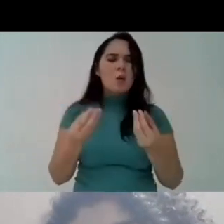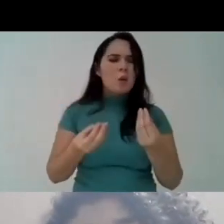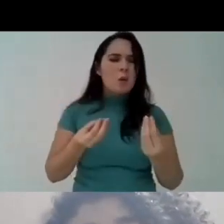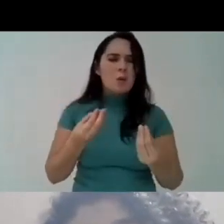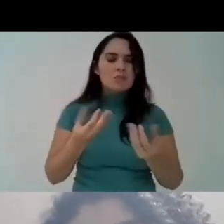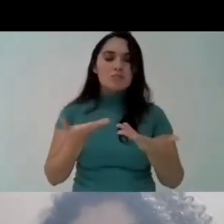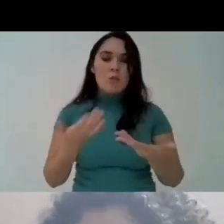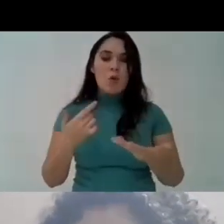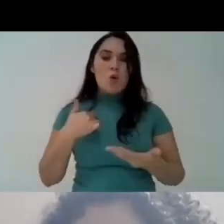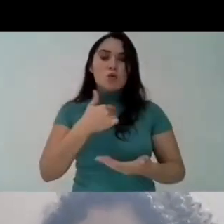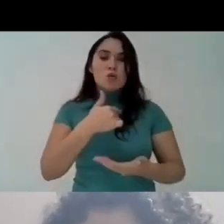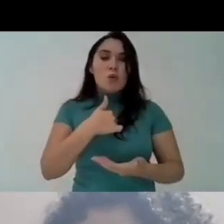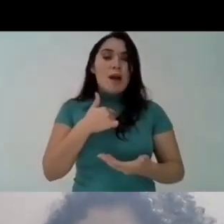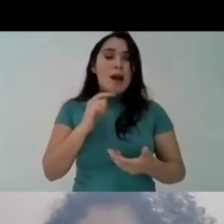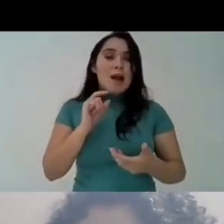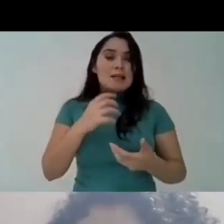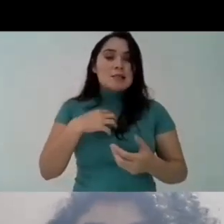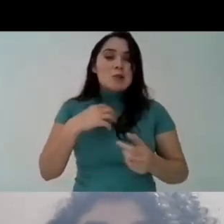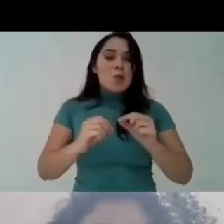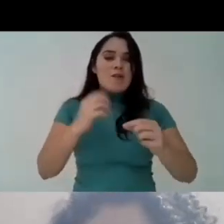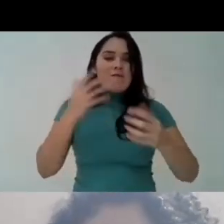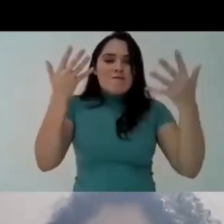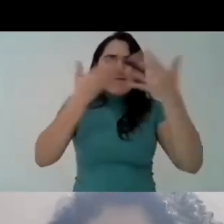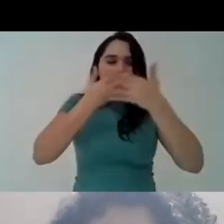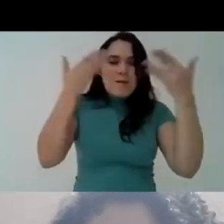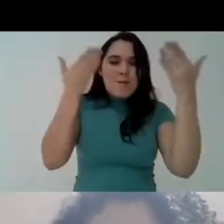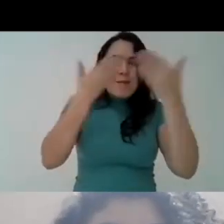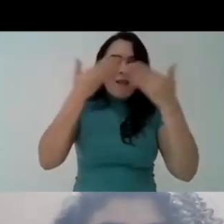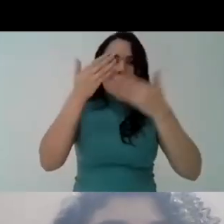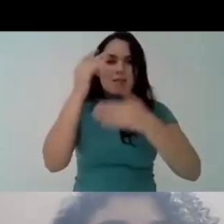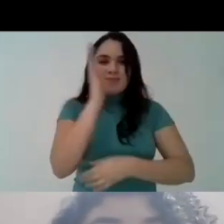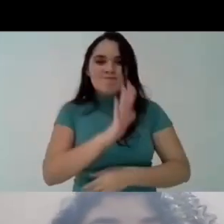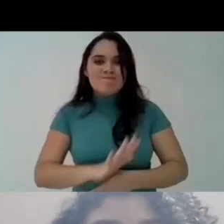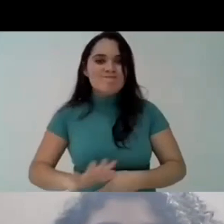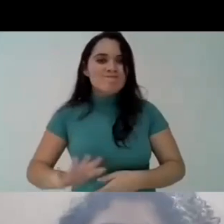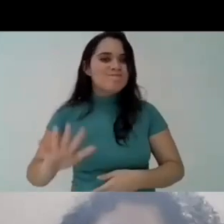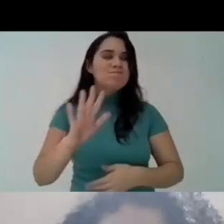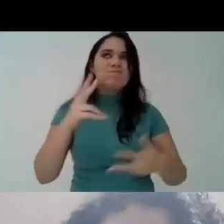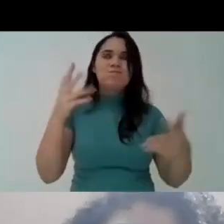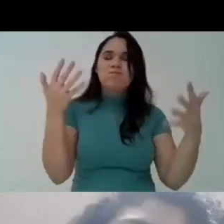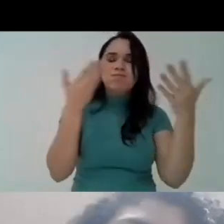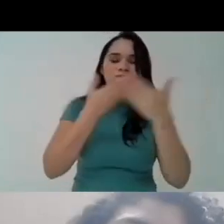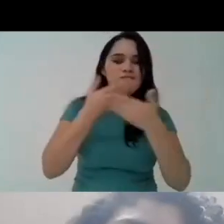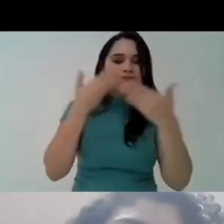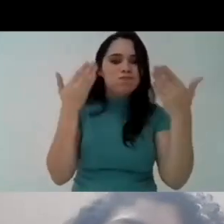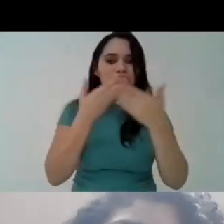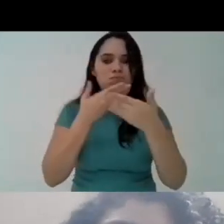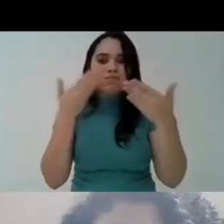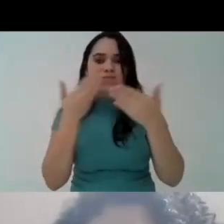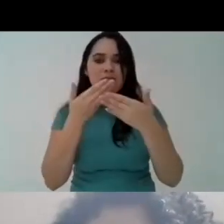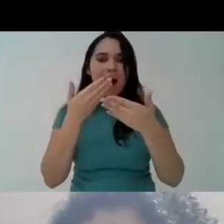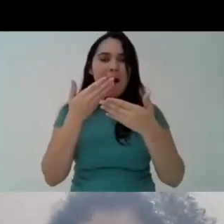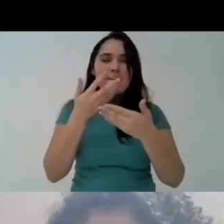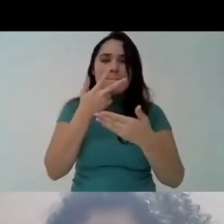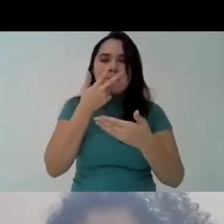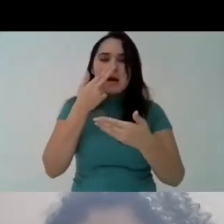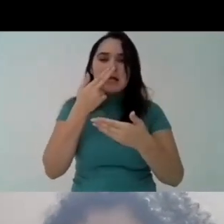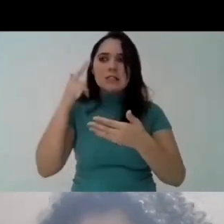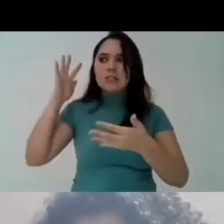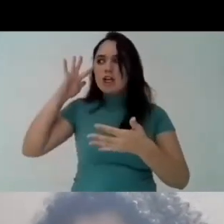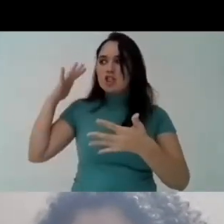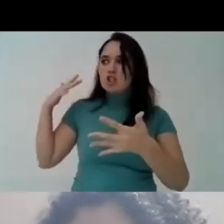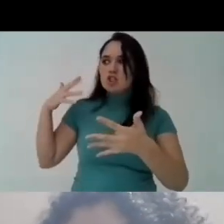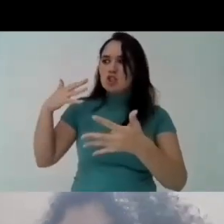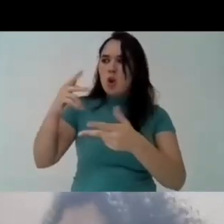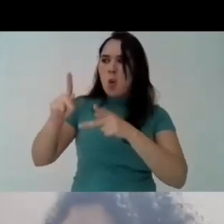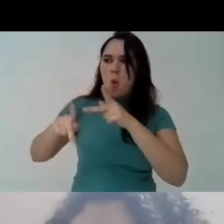with us because they always would say oh go and look for funai to help you and we don't